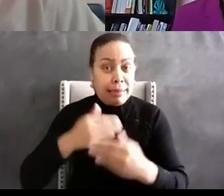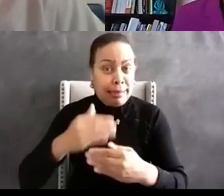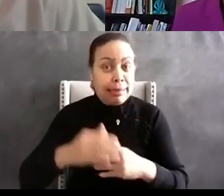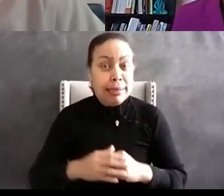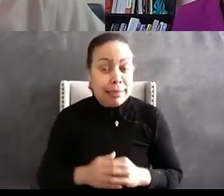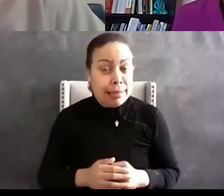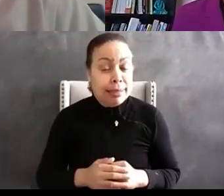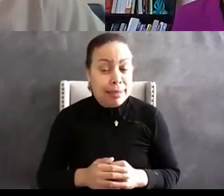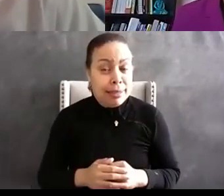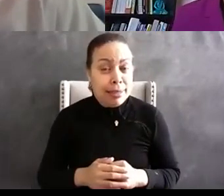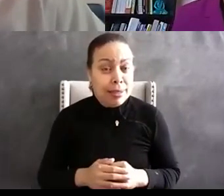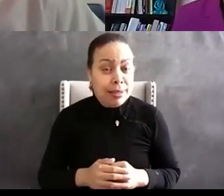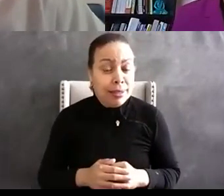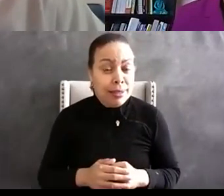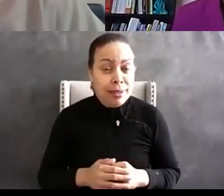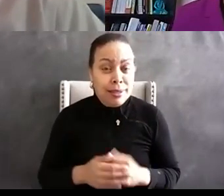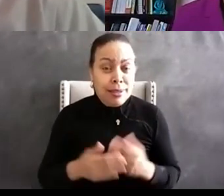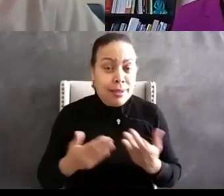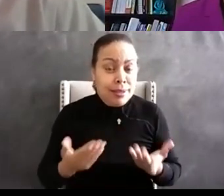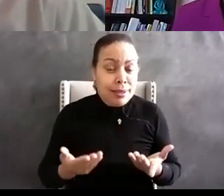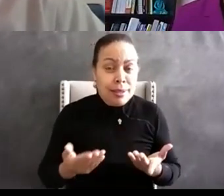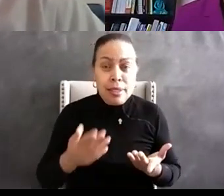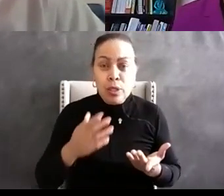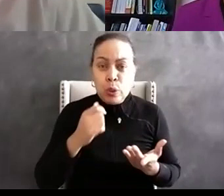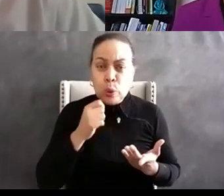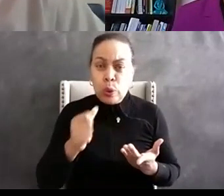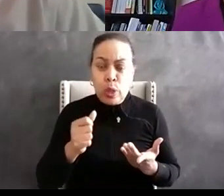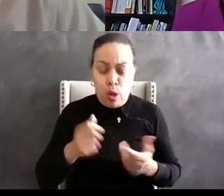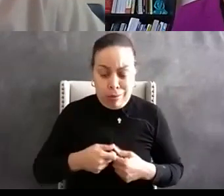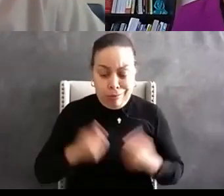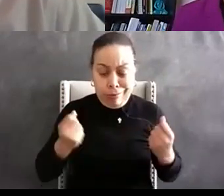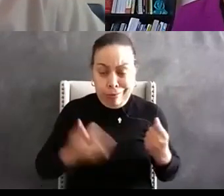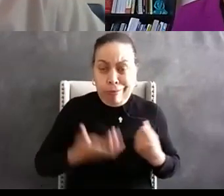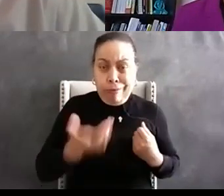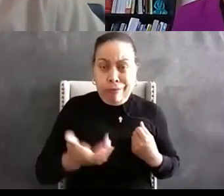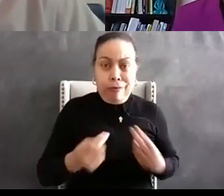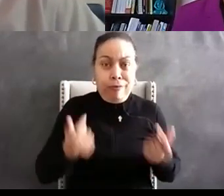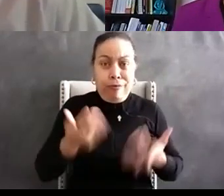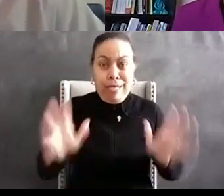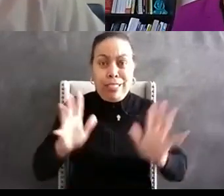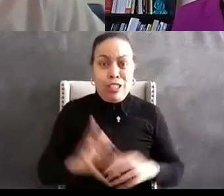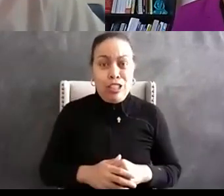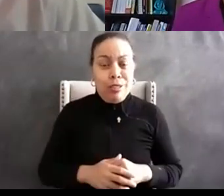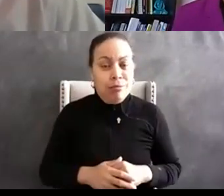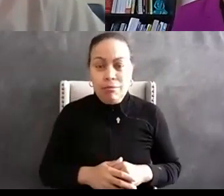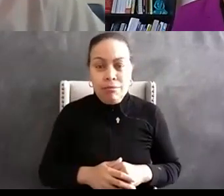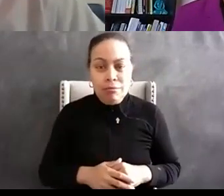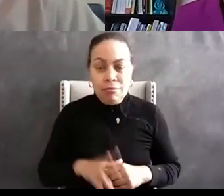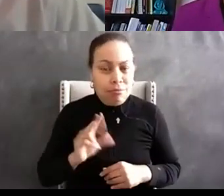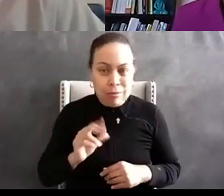uh you know you know you don't just unpack this stuff it's like opening up a suitcase and emptying it it's not like that this is